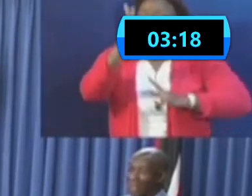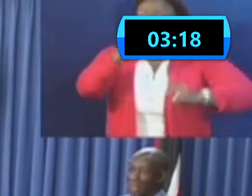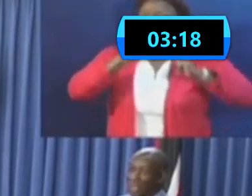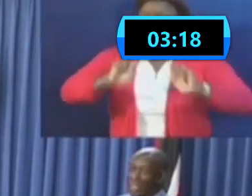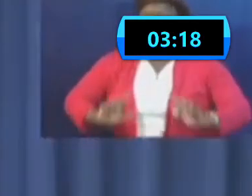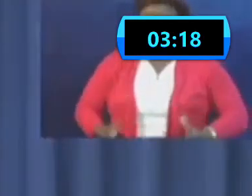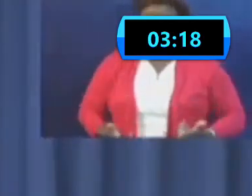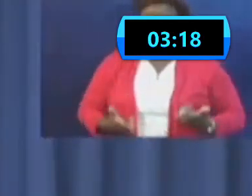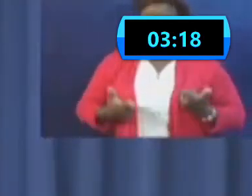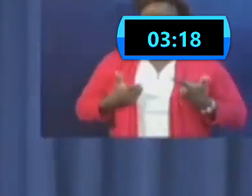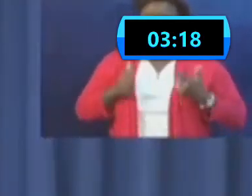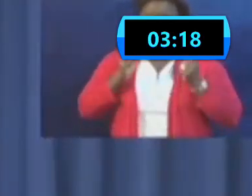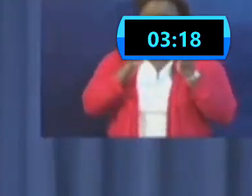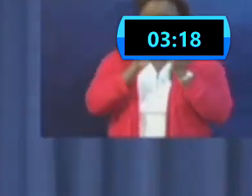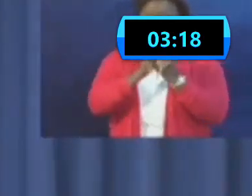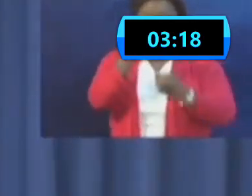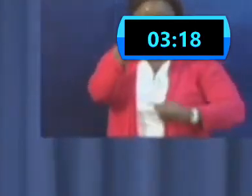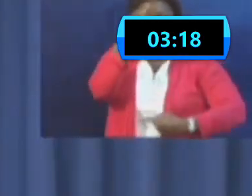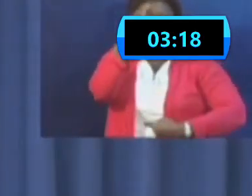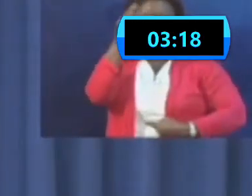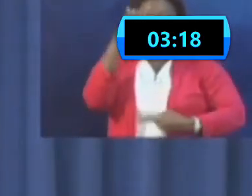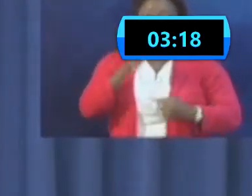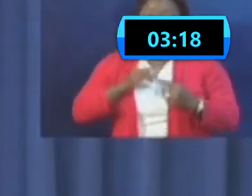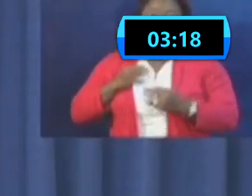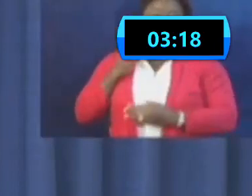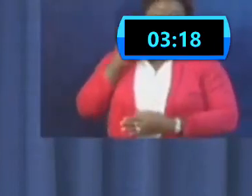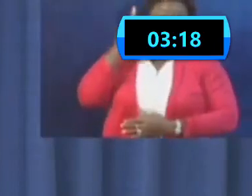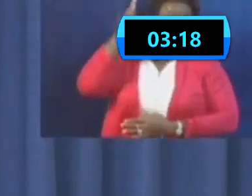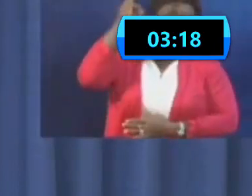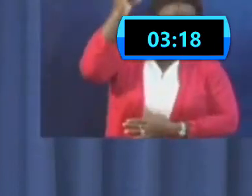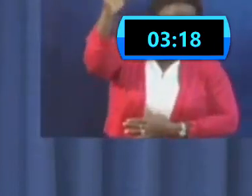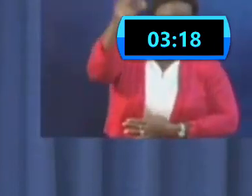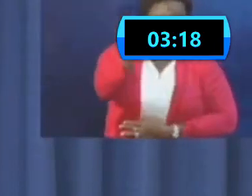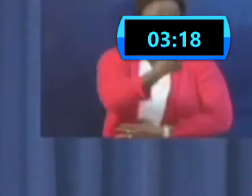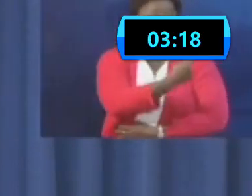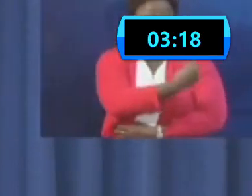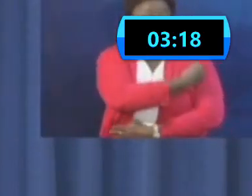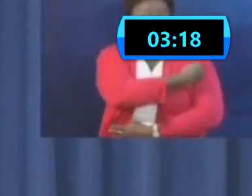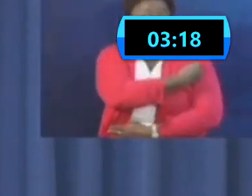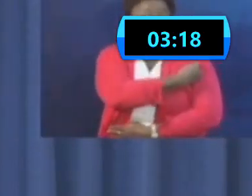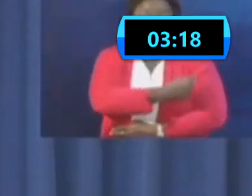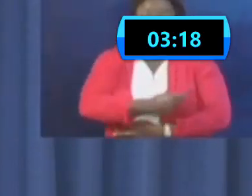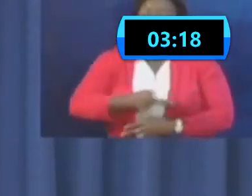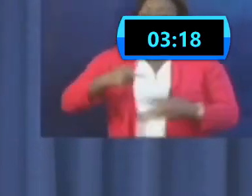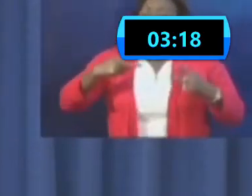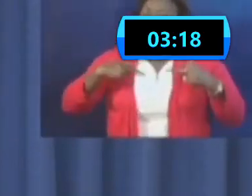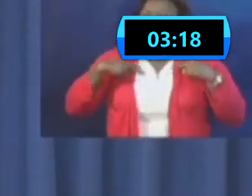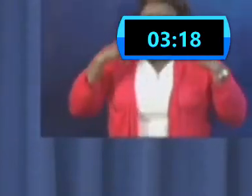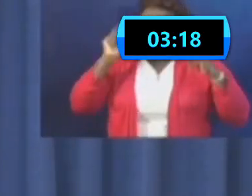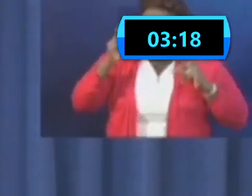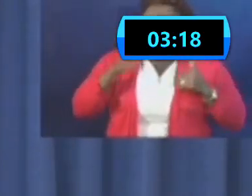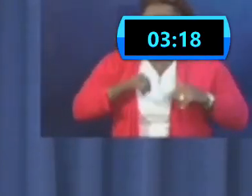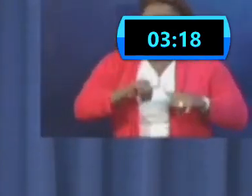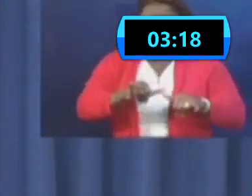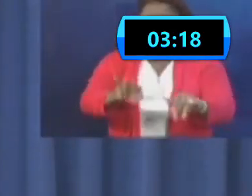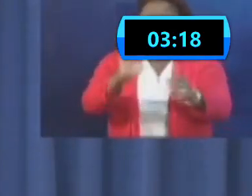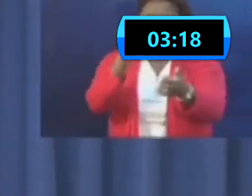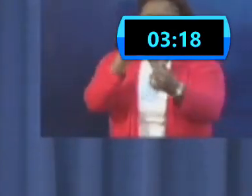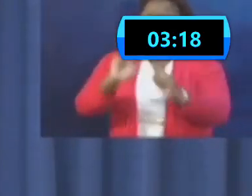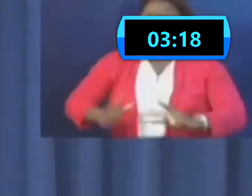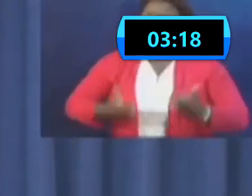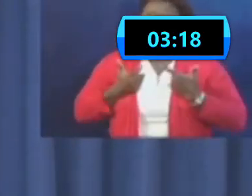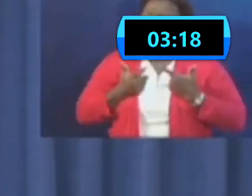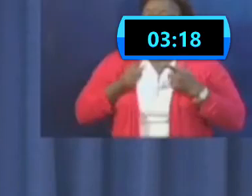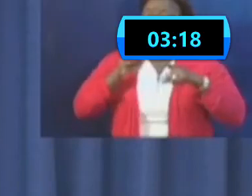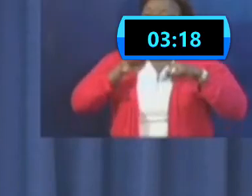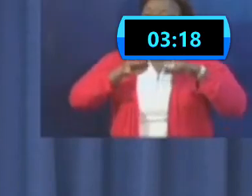until there's a vaccine. Because we have to get on with our livelihoods and our lives, but